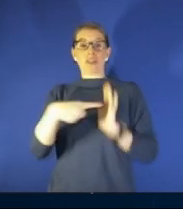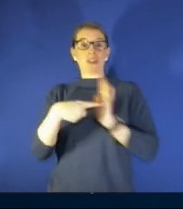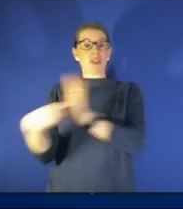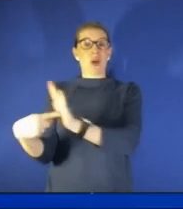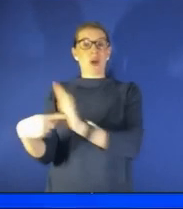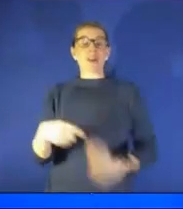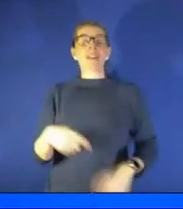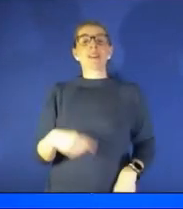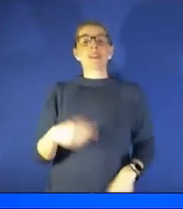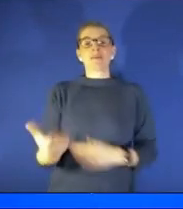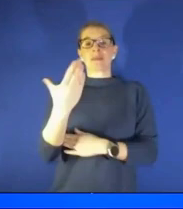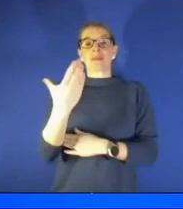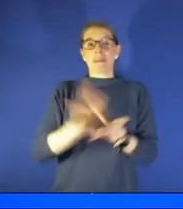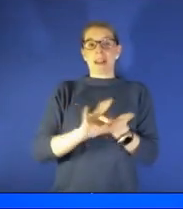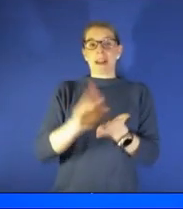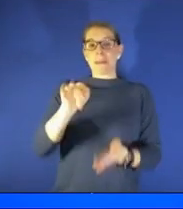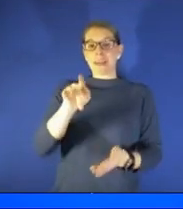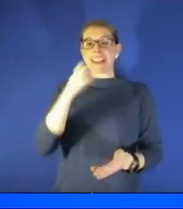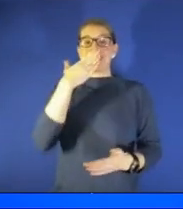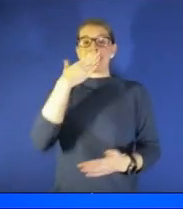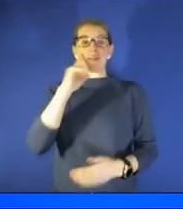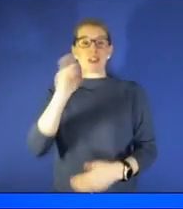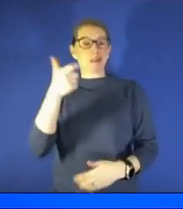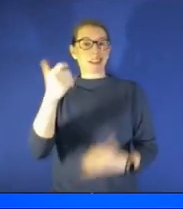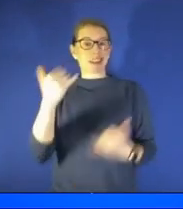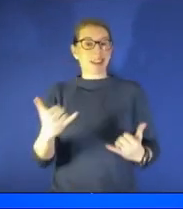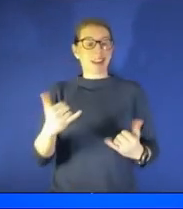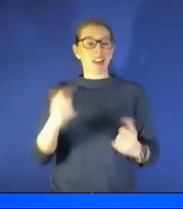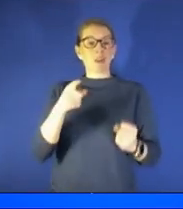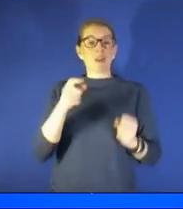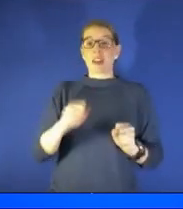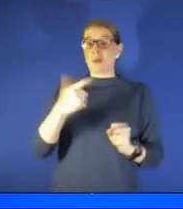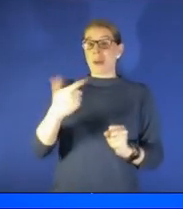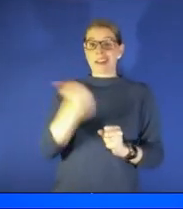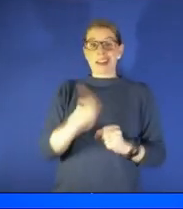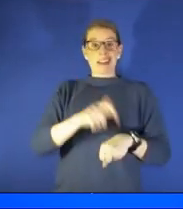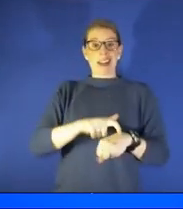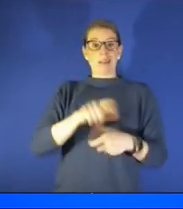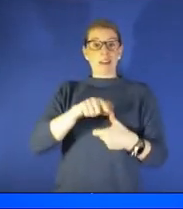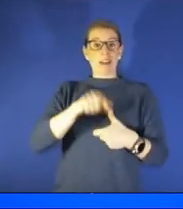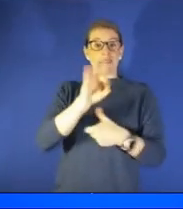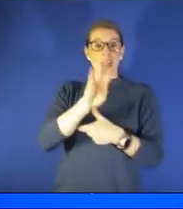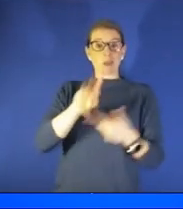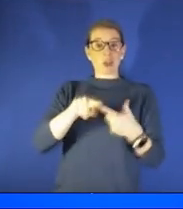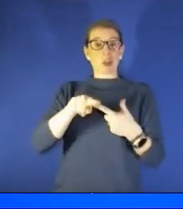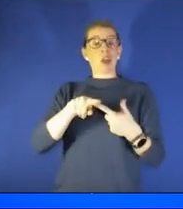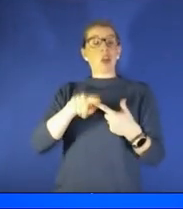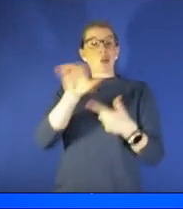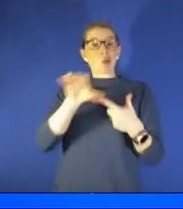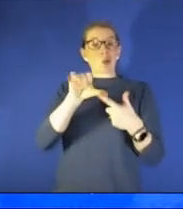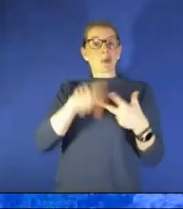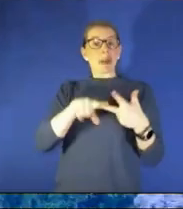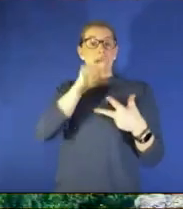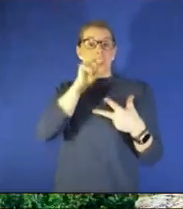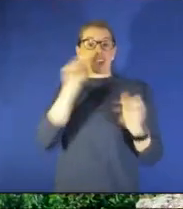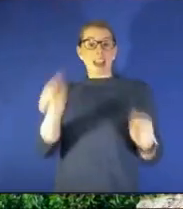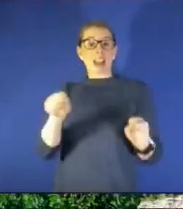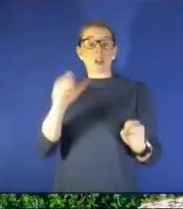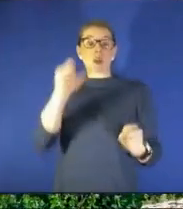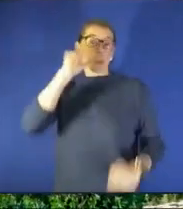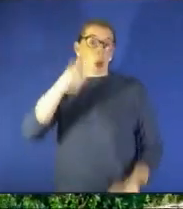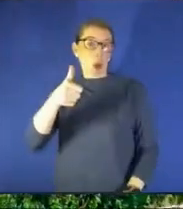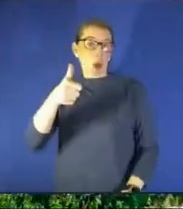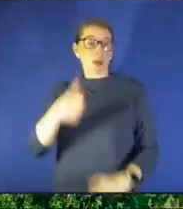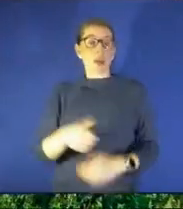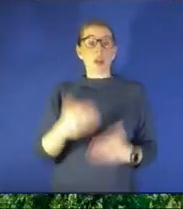again thank you so much for joining us today don't forget you can catch our shows anytime on facebook youtube and now on twitter coming up tomorrow there's a new leader